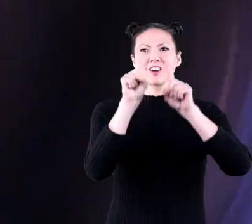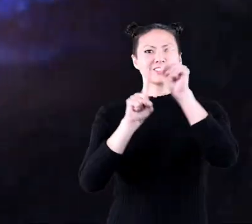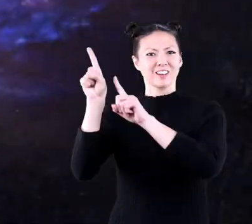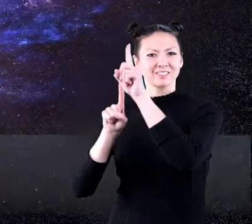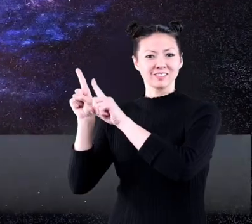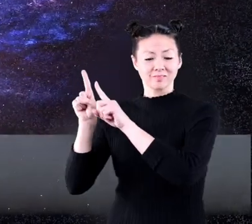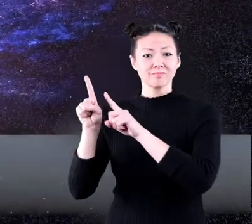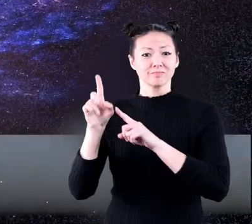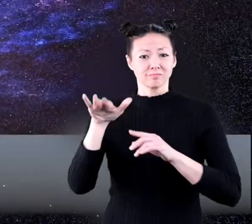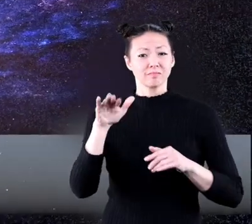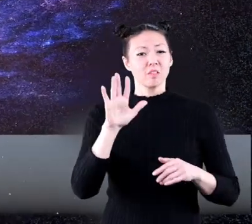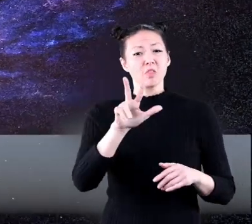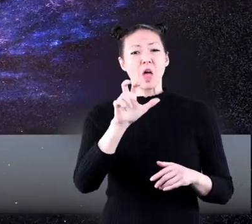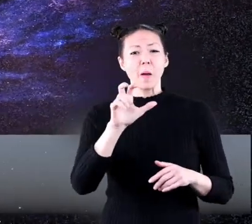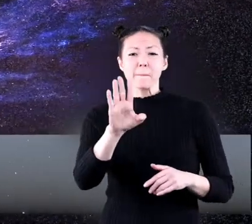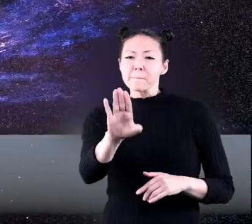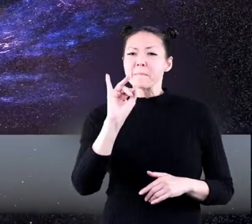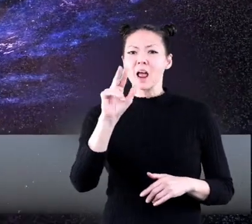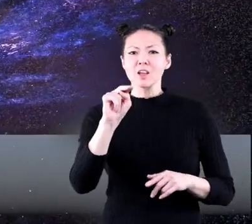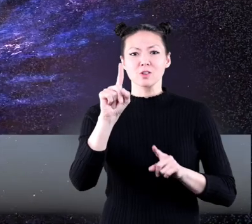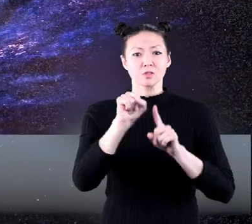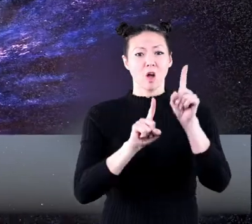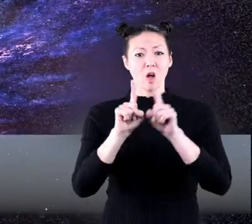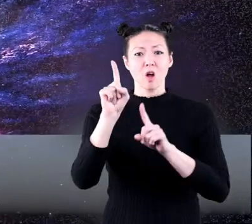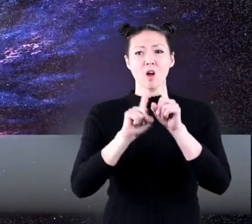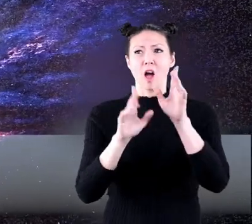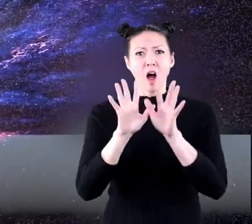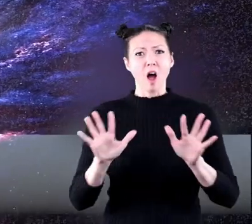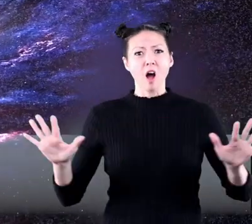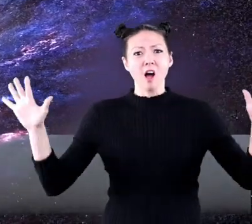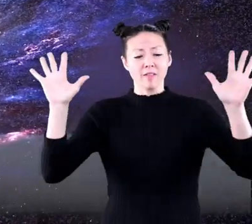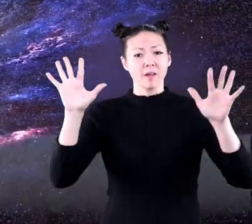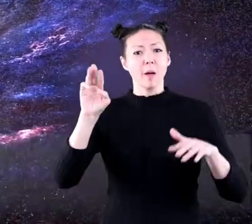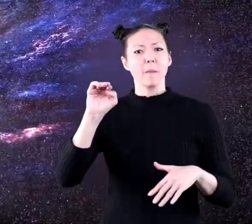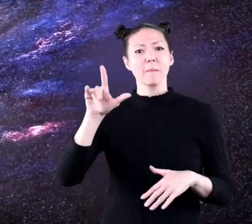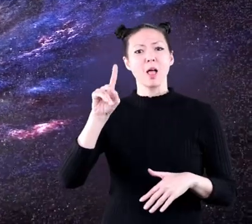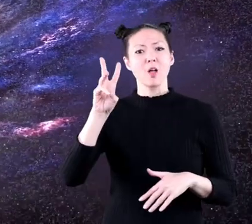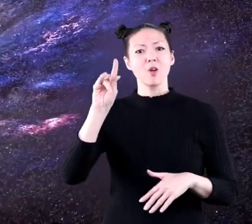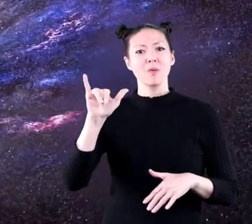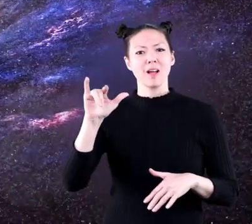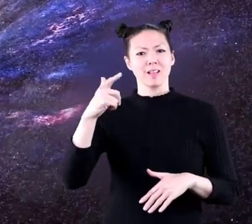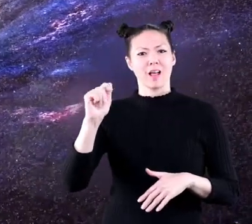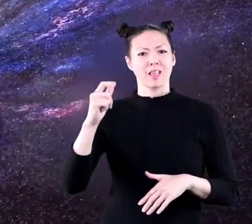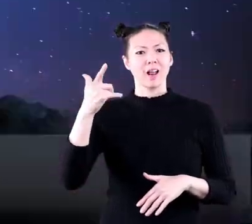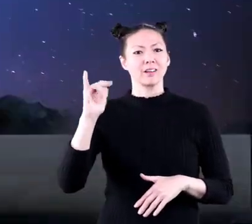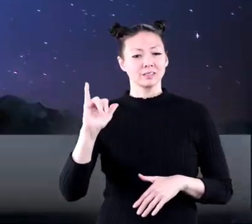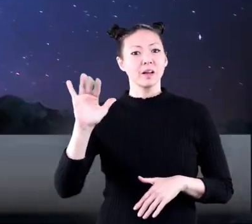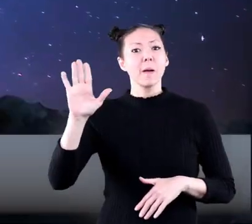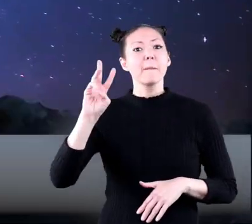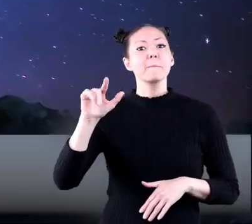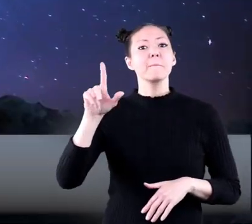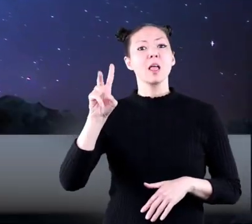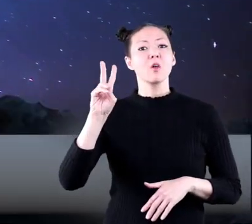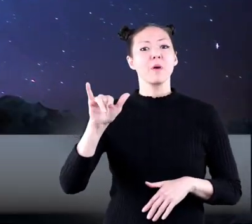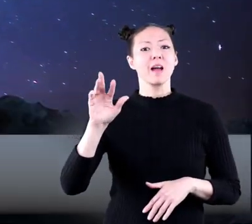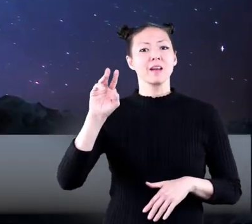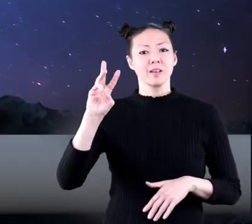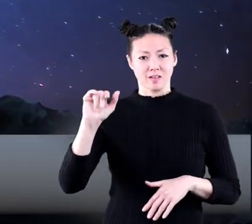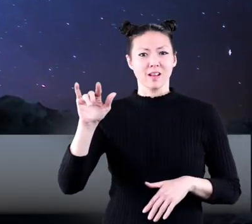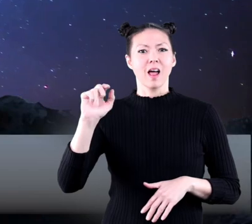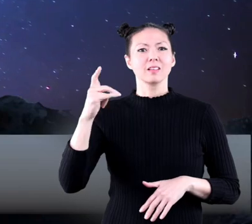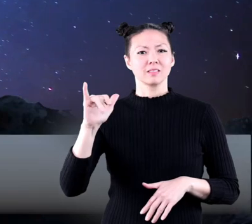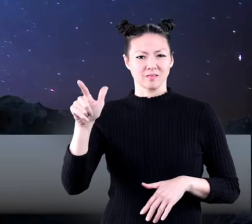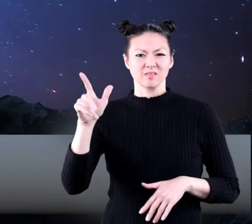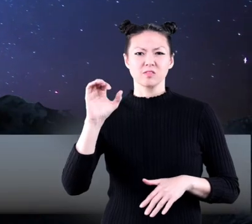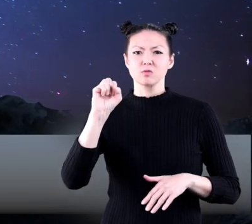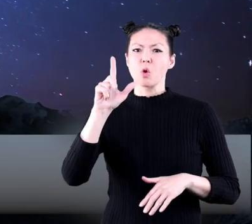There are more than 300 billion stars in the Milky Way galaxy. The Milky Way is the galaxy